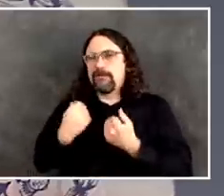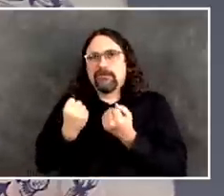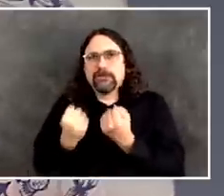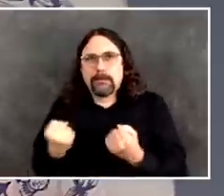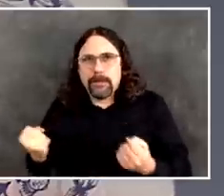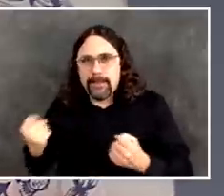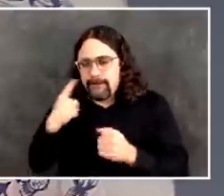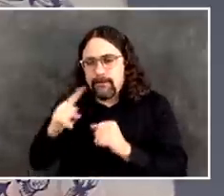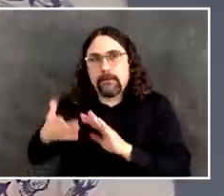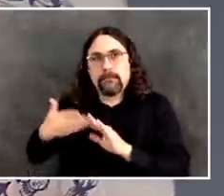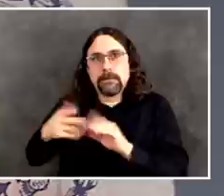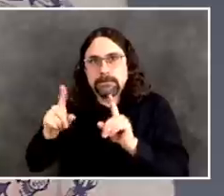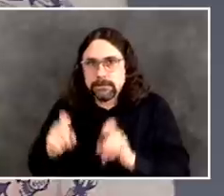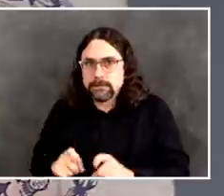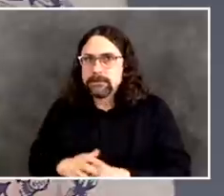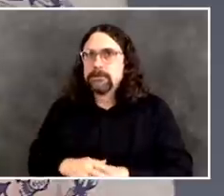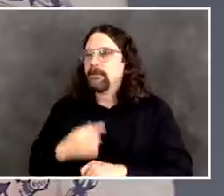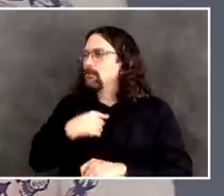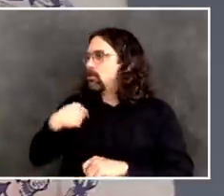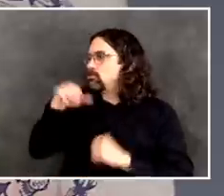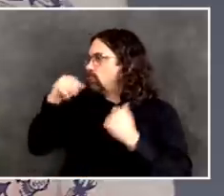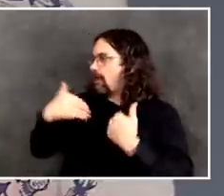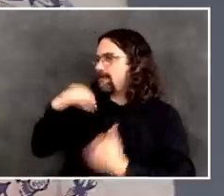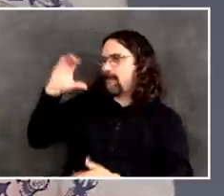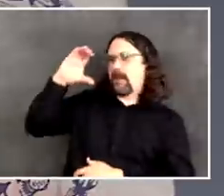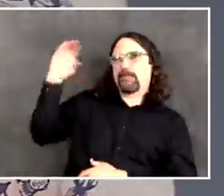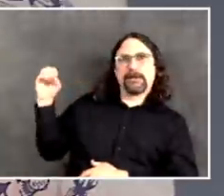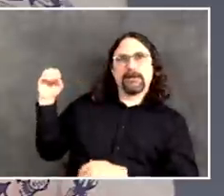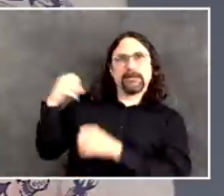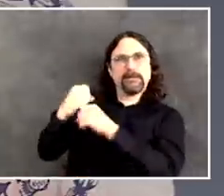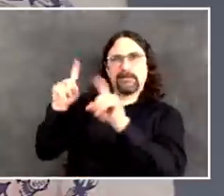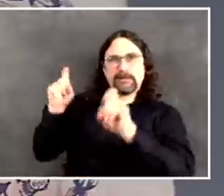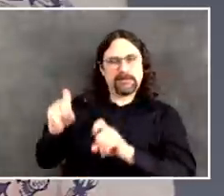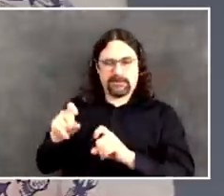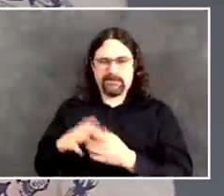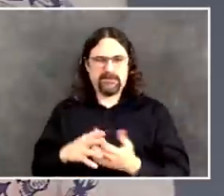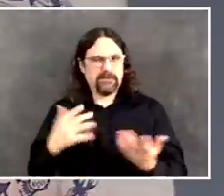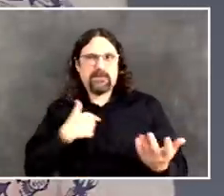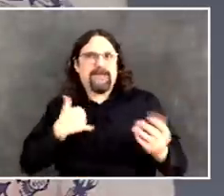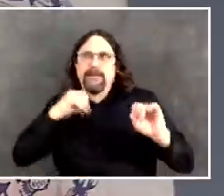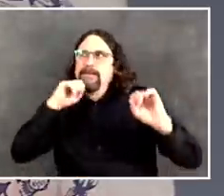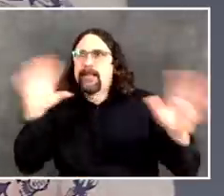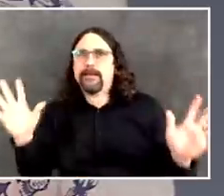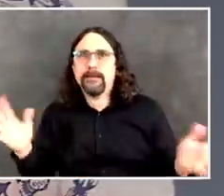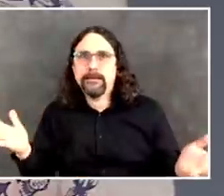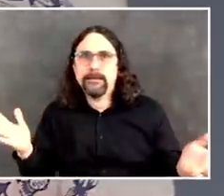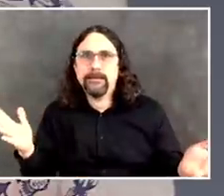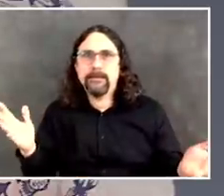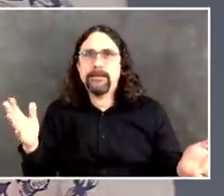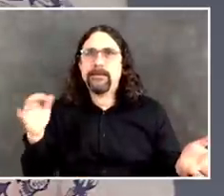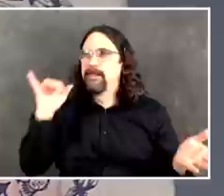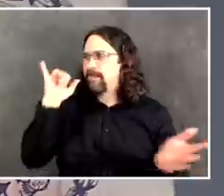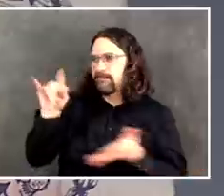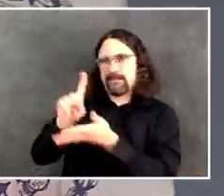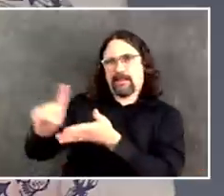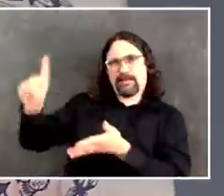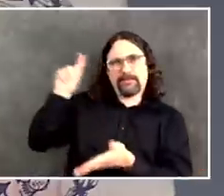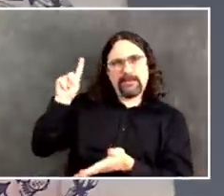have a single strong supplier nor a dependable supply. So that was limiting us.